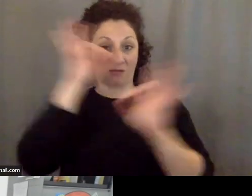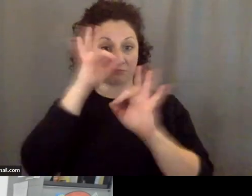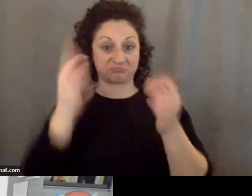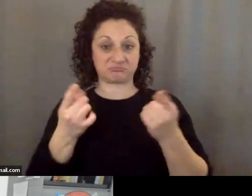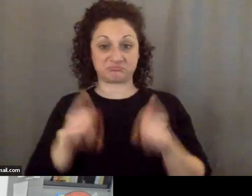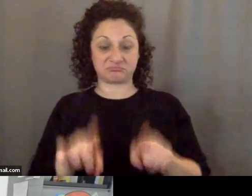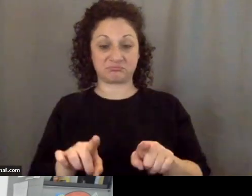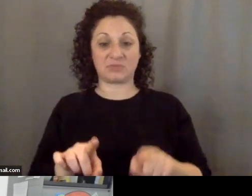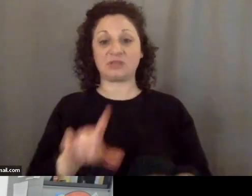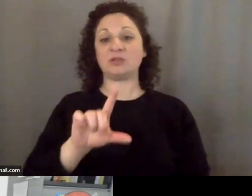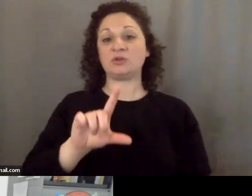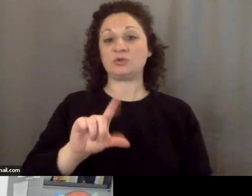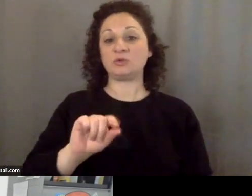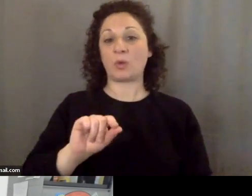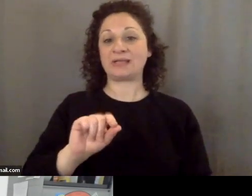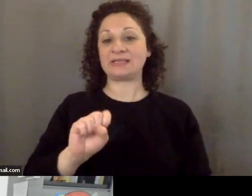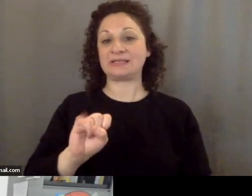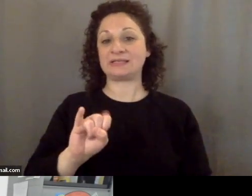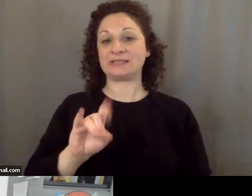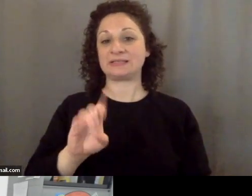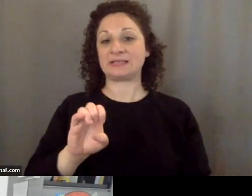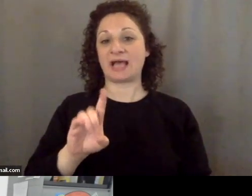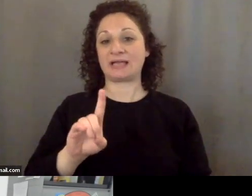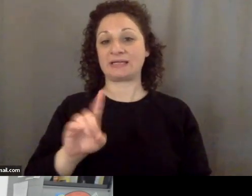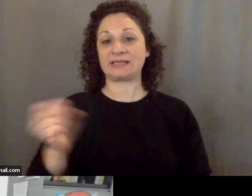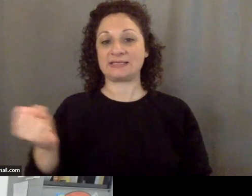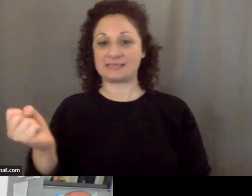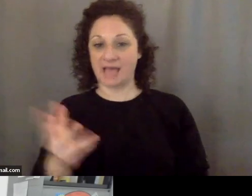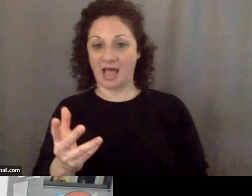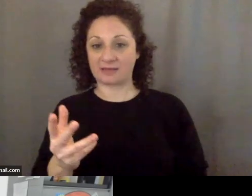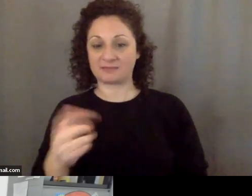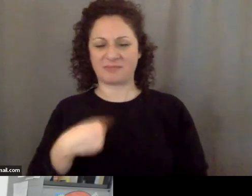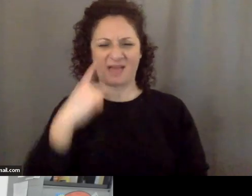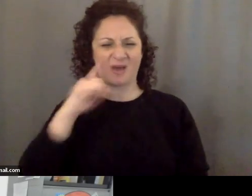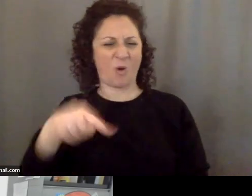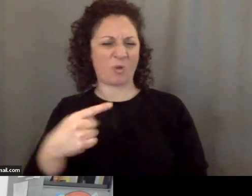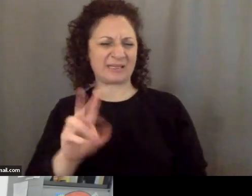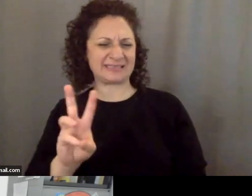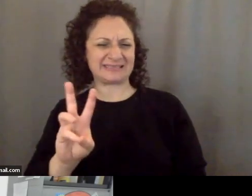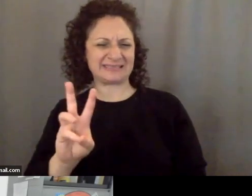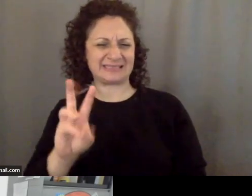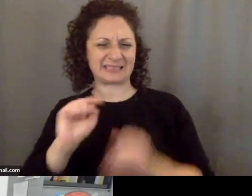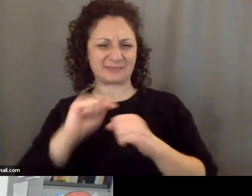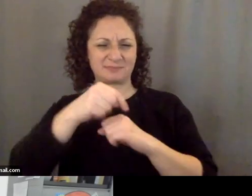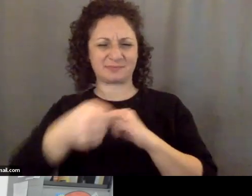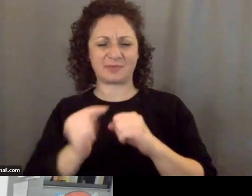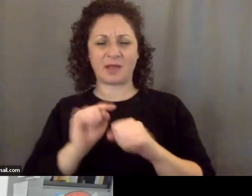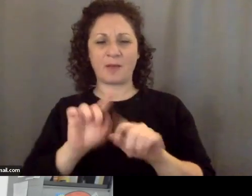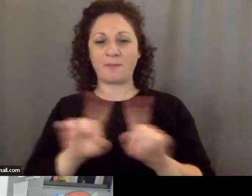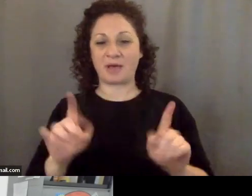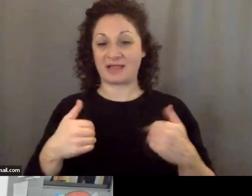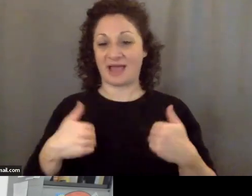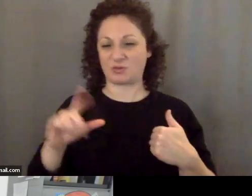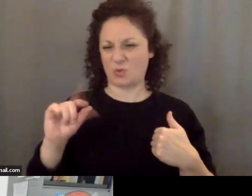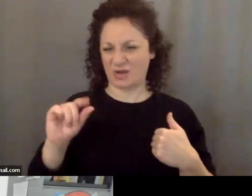20 sided die I always thought dice had only six sides a piece but you know what do